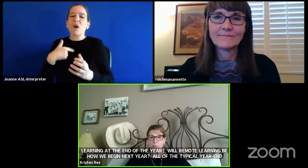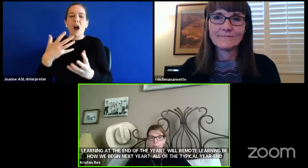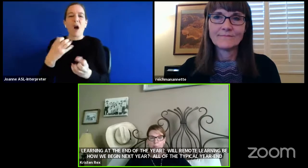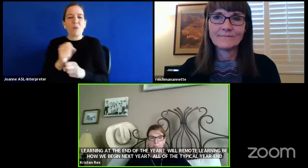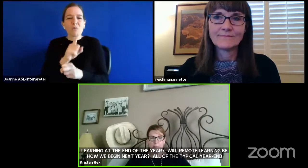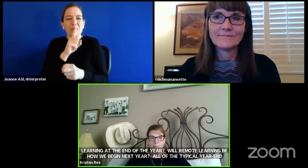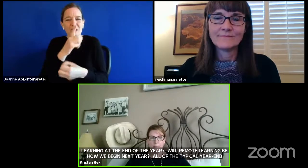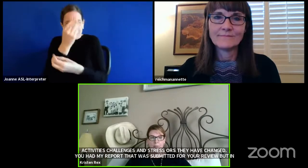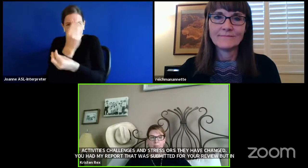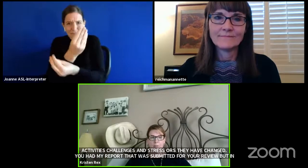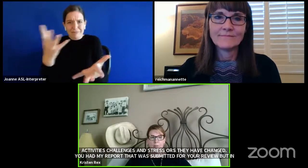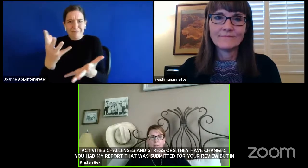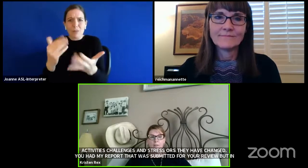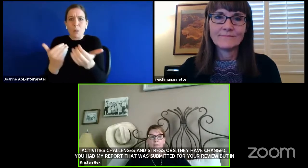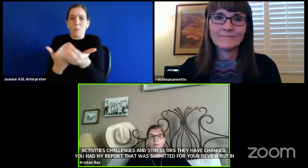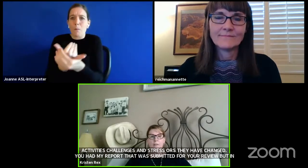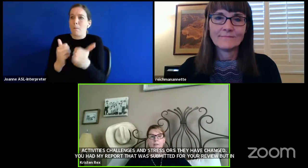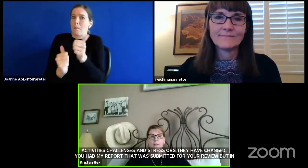information.